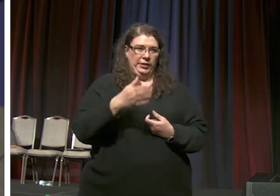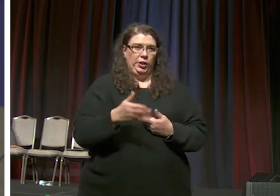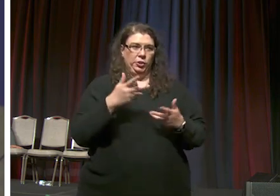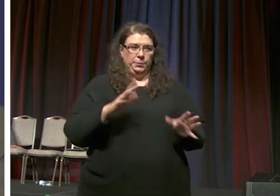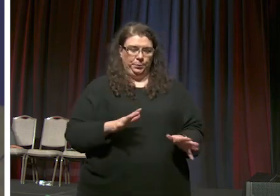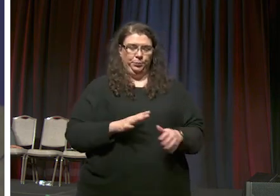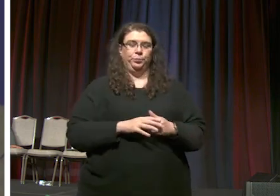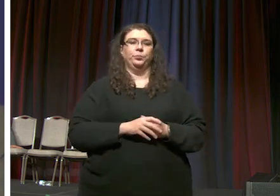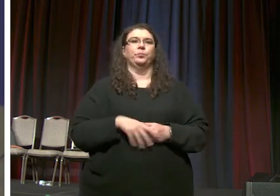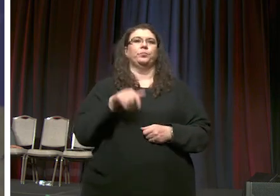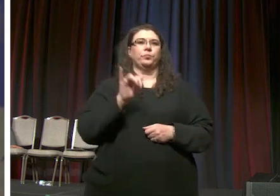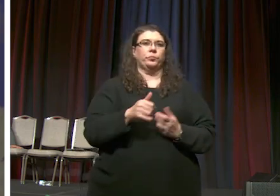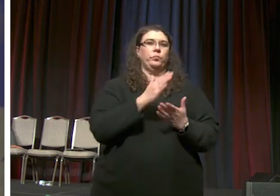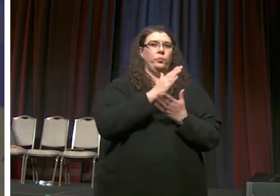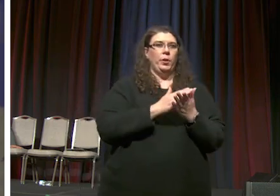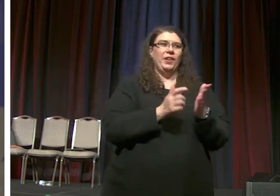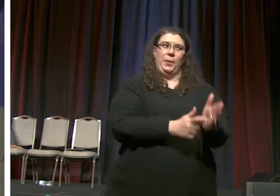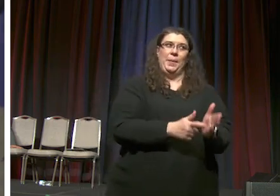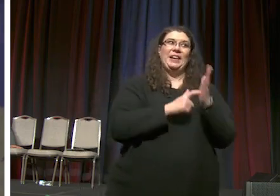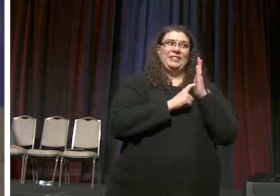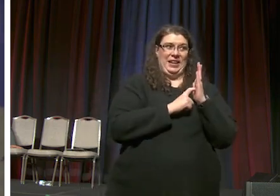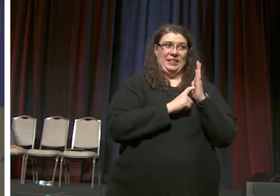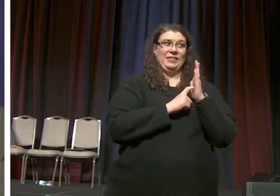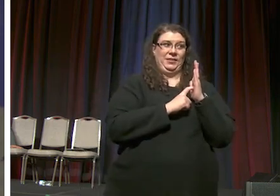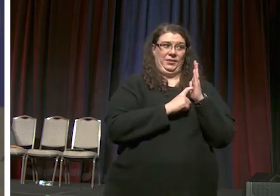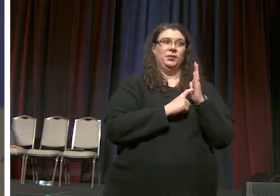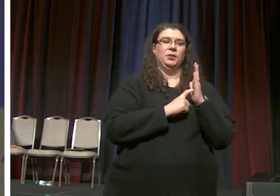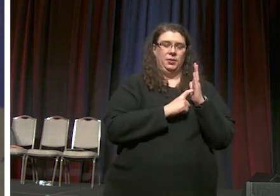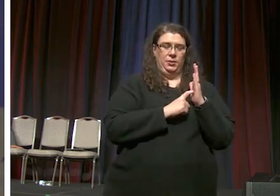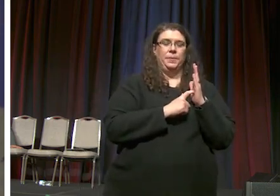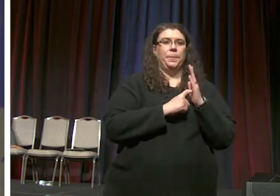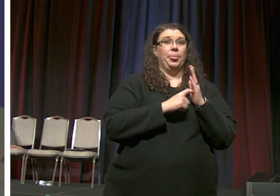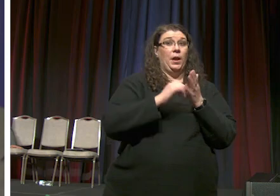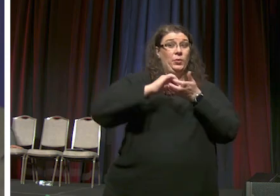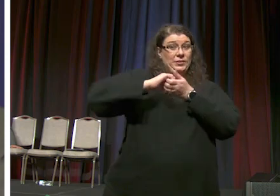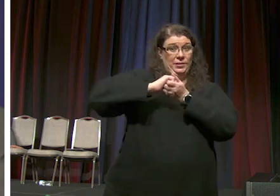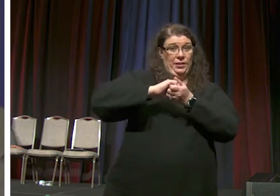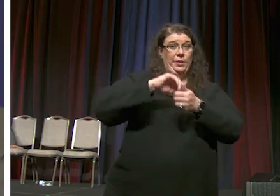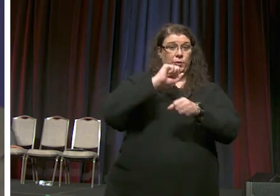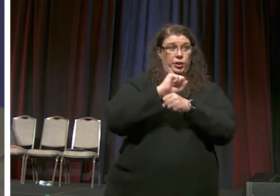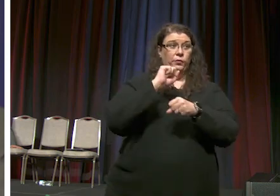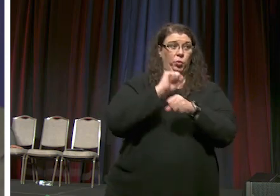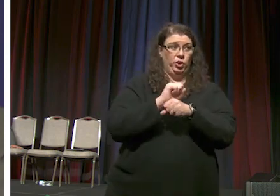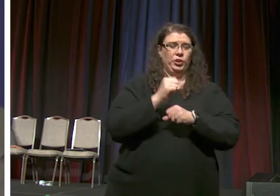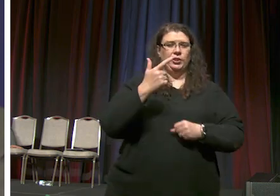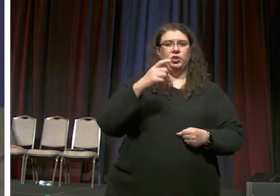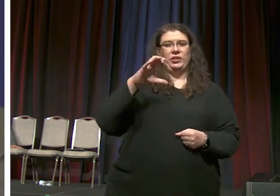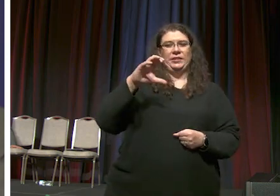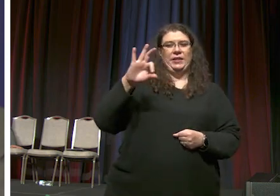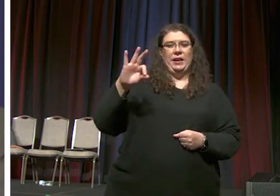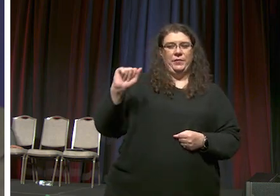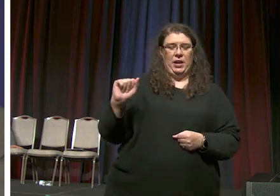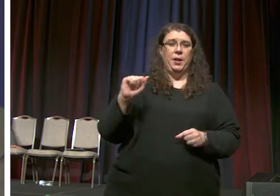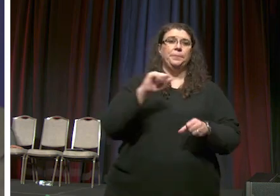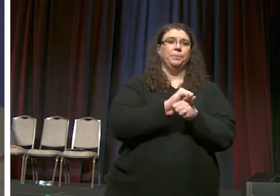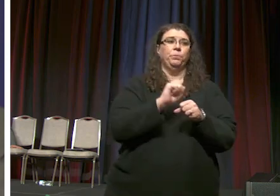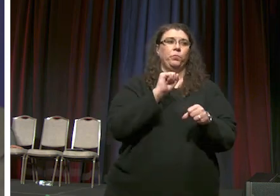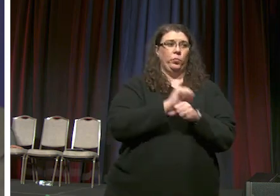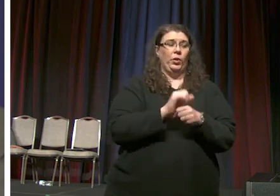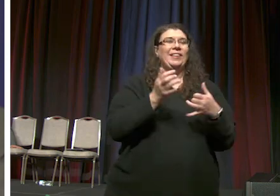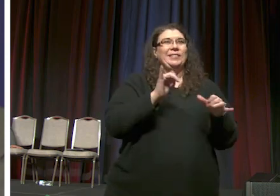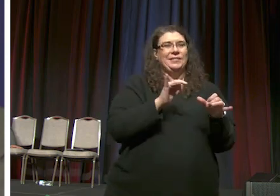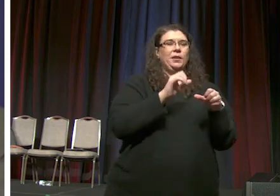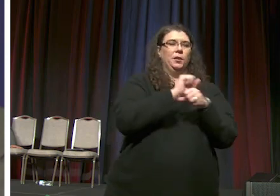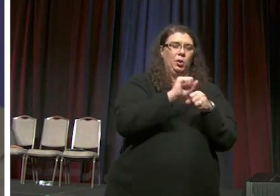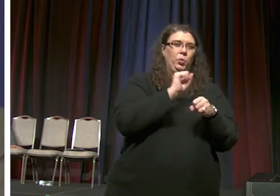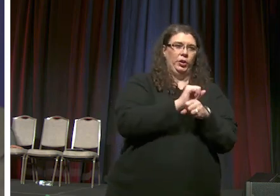so that was a part of the mandate there was collaborative work um and gcfa worked uh and is still